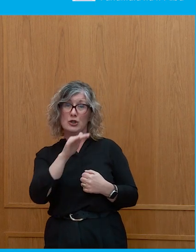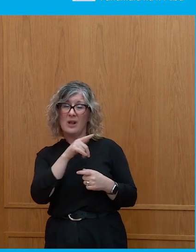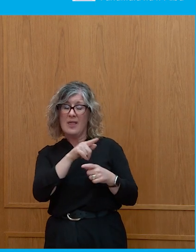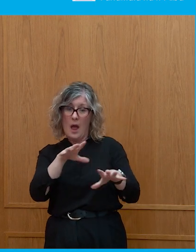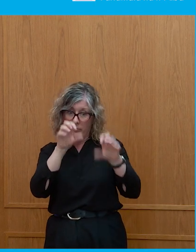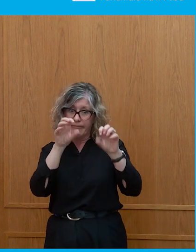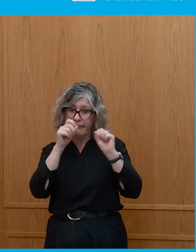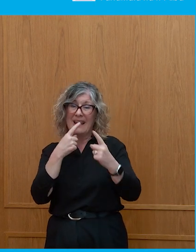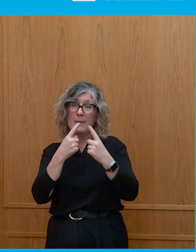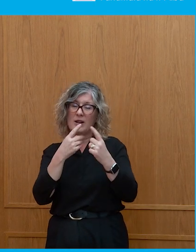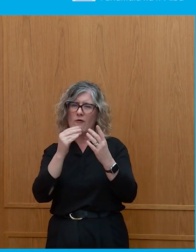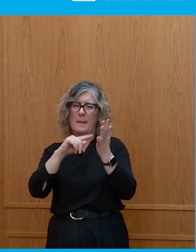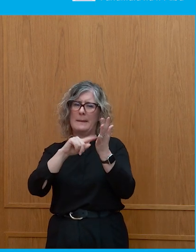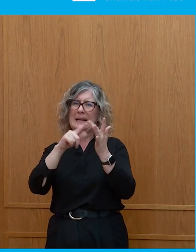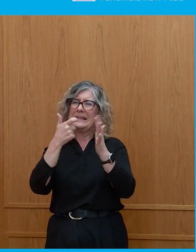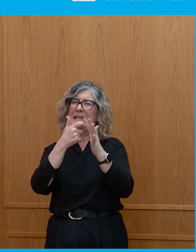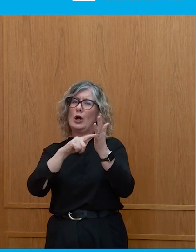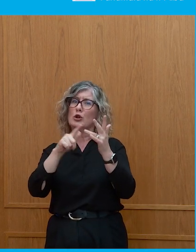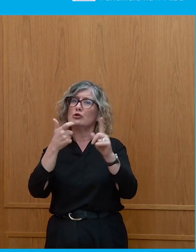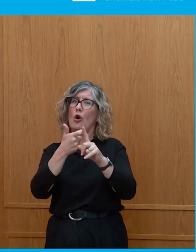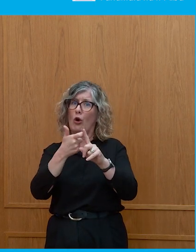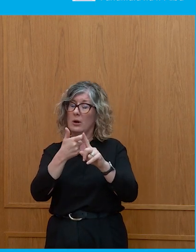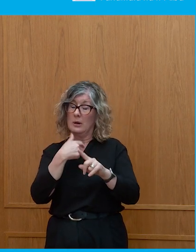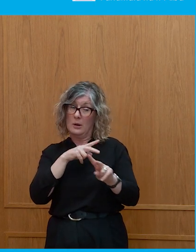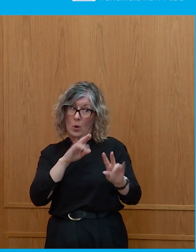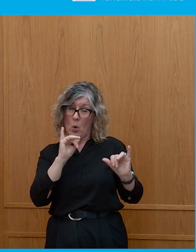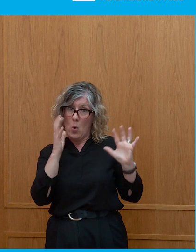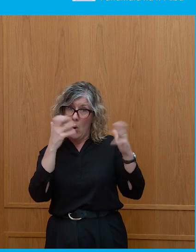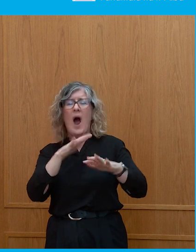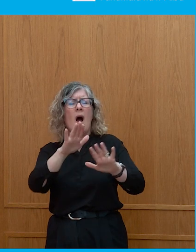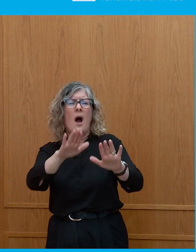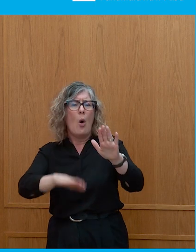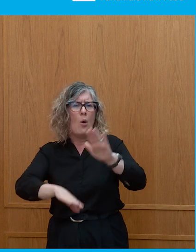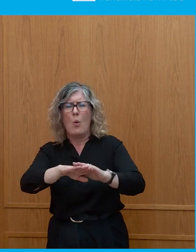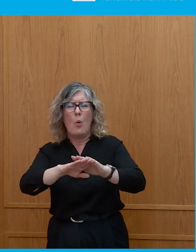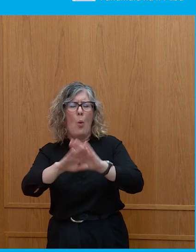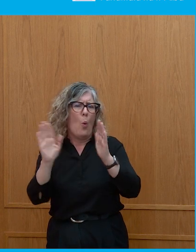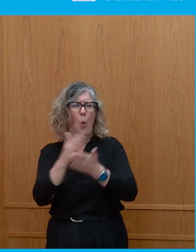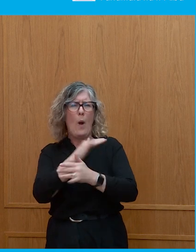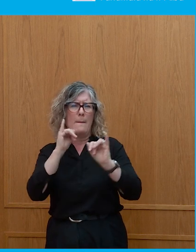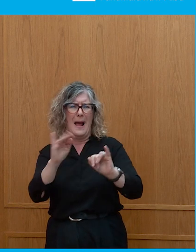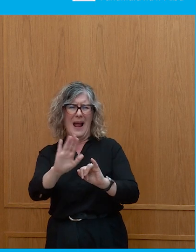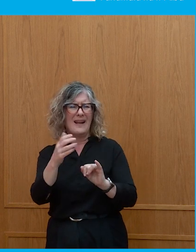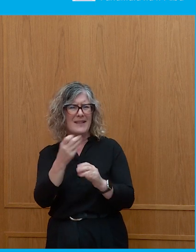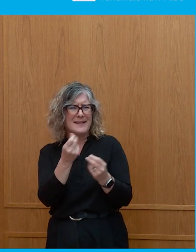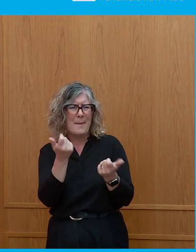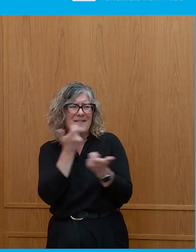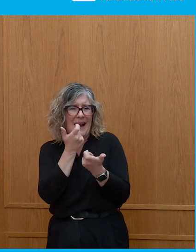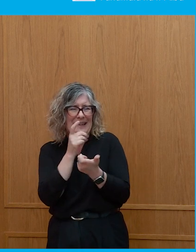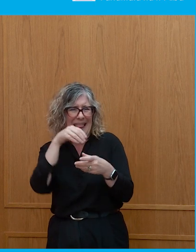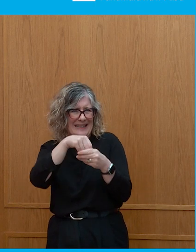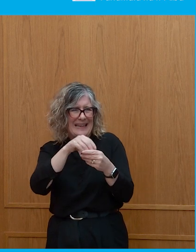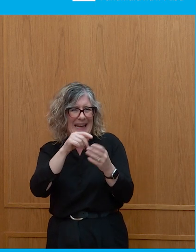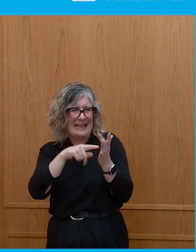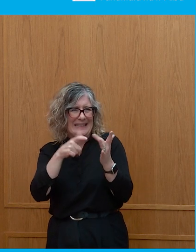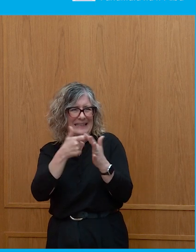And I find that deeply concerning. It's not all bad, I know that, and a lot of it's funny. But there are these people that